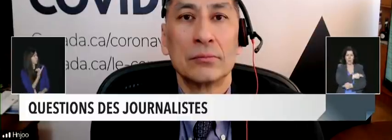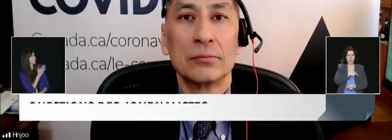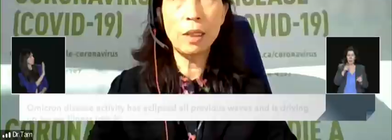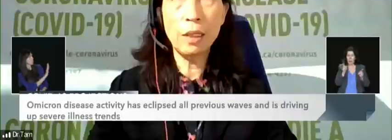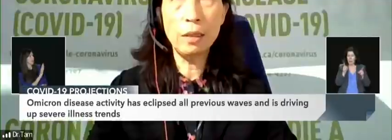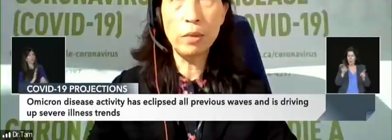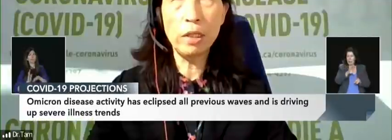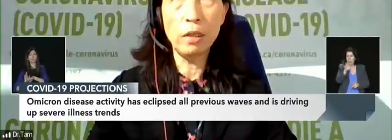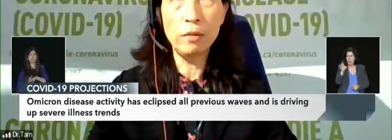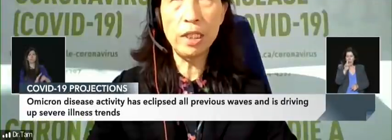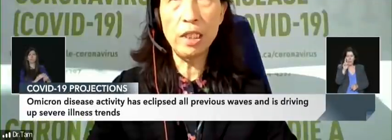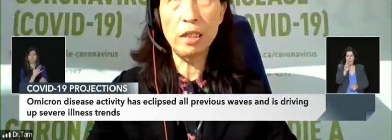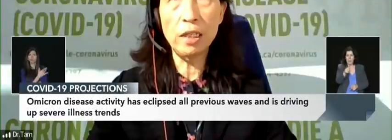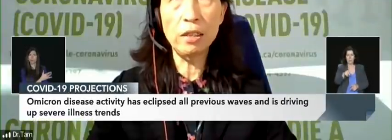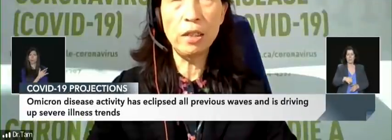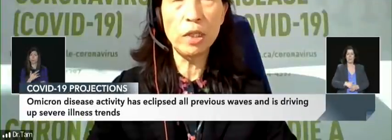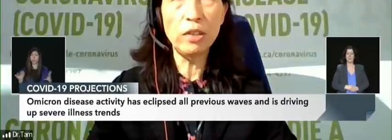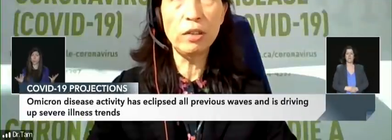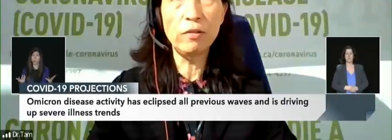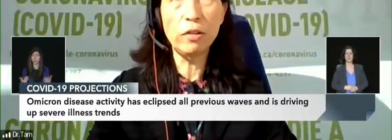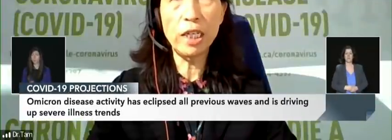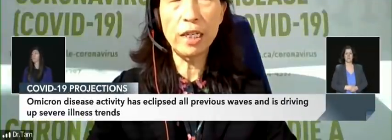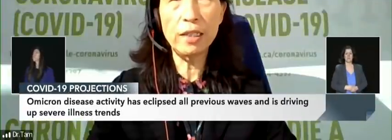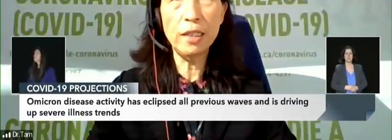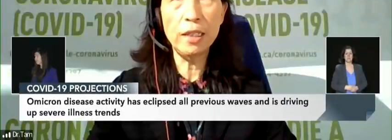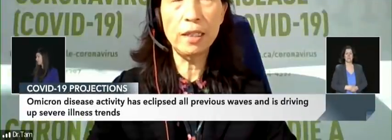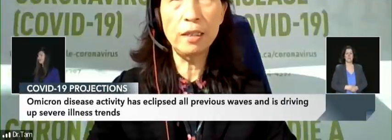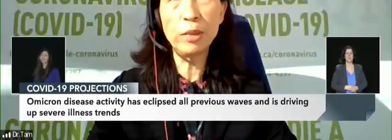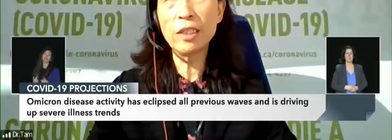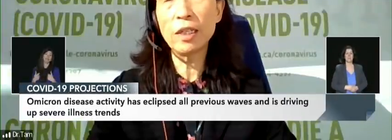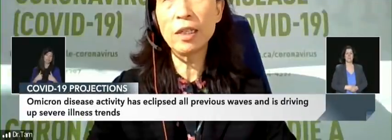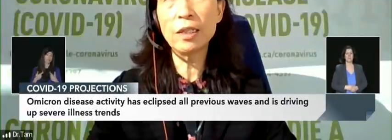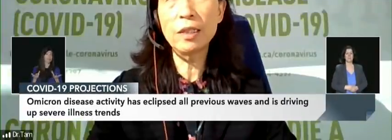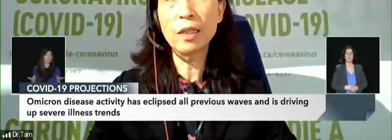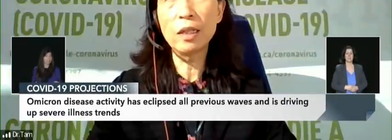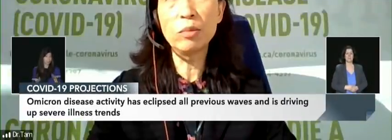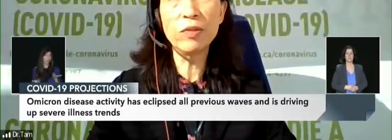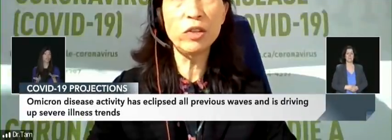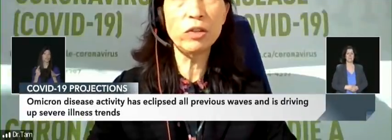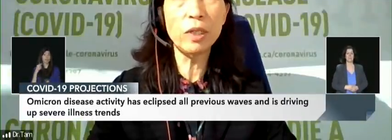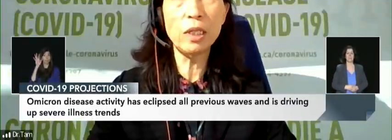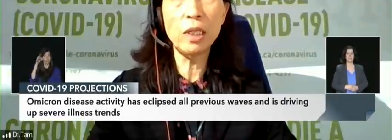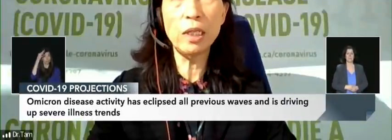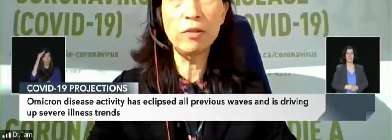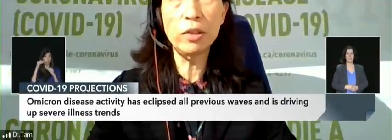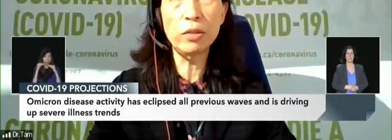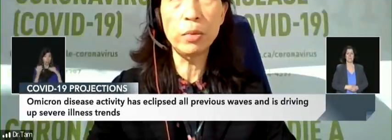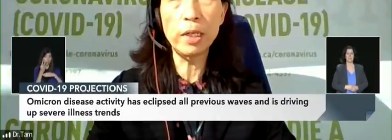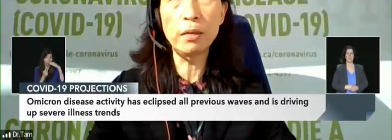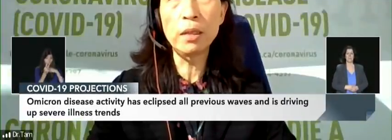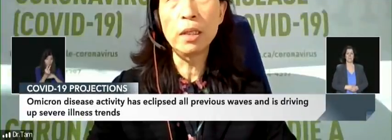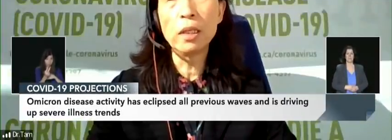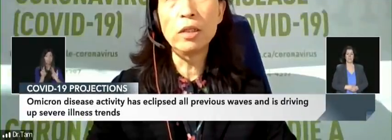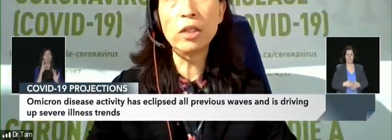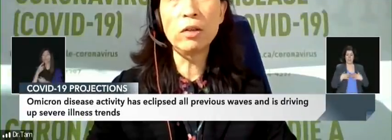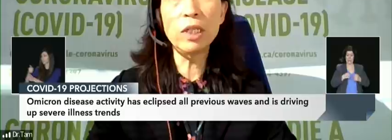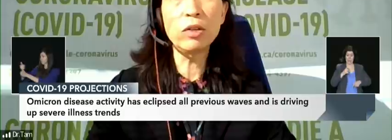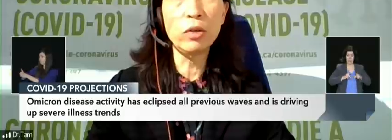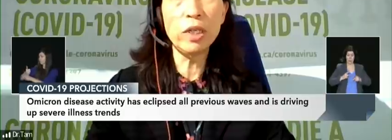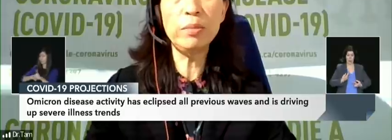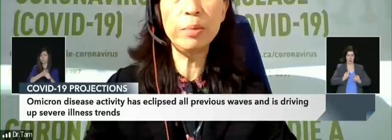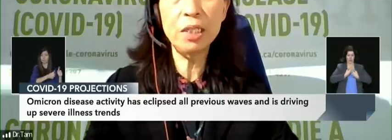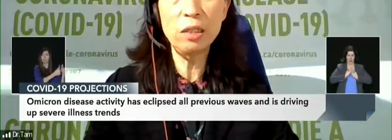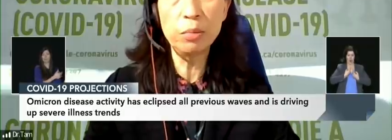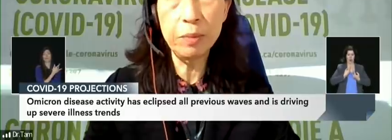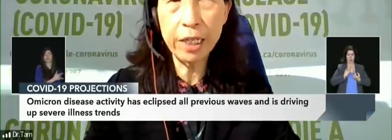Yes, and we're obviously not the only ones doing forecasting. It's being done at the provincial and other levels as well. So